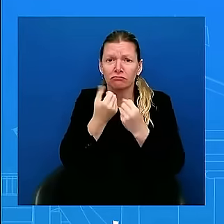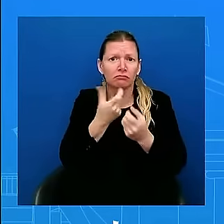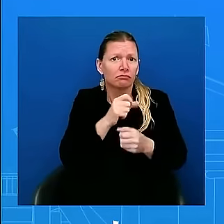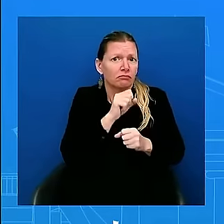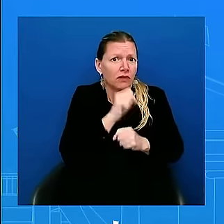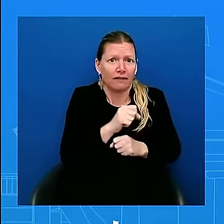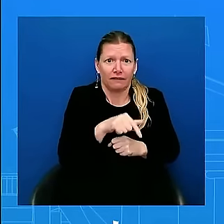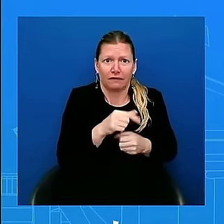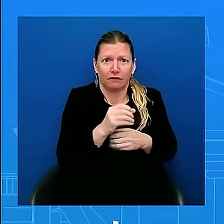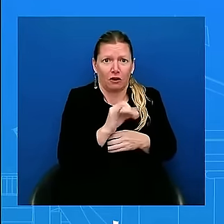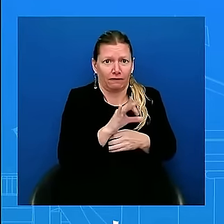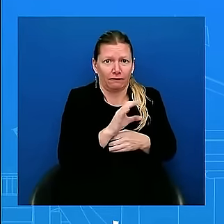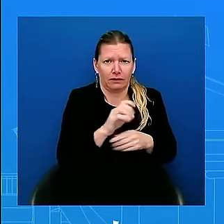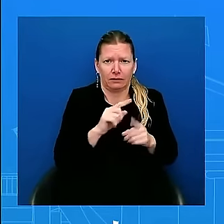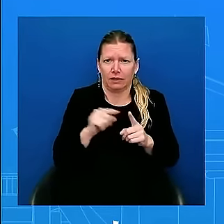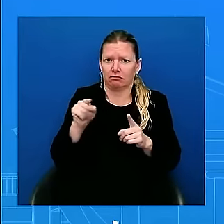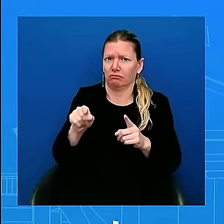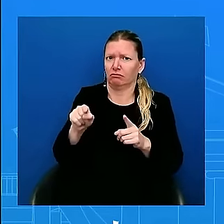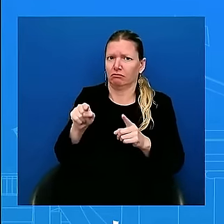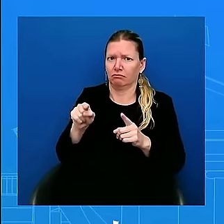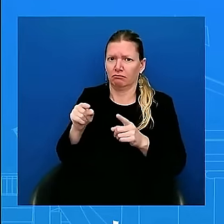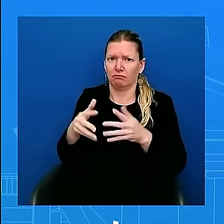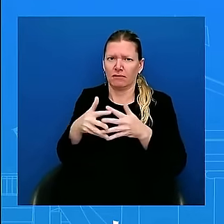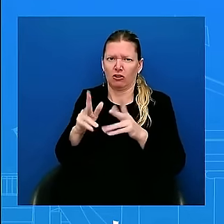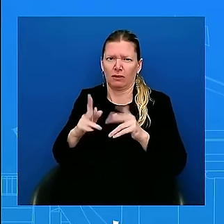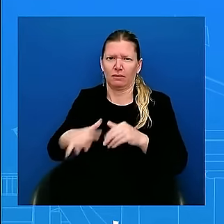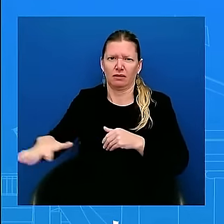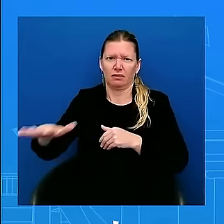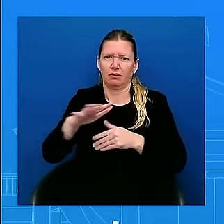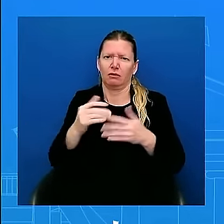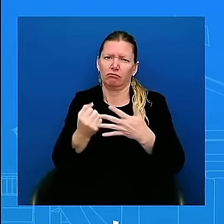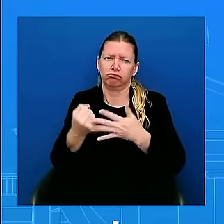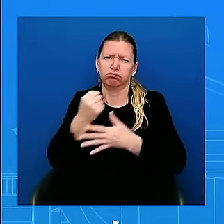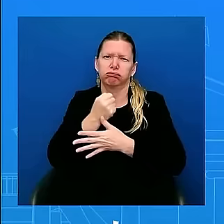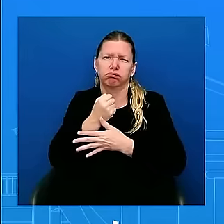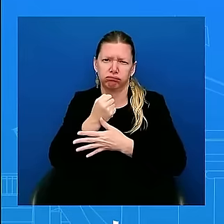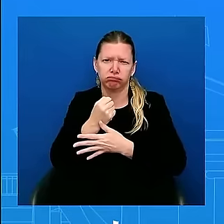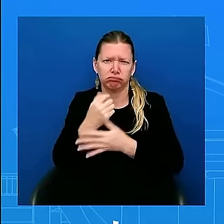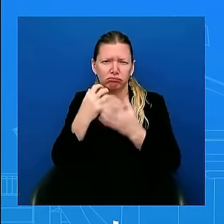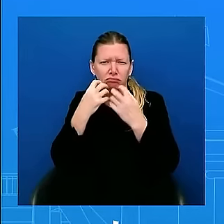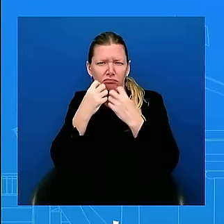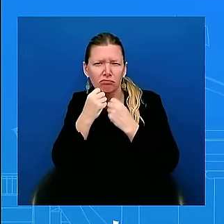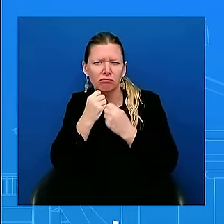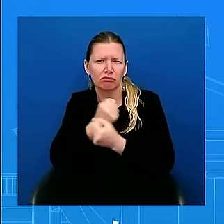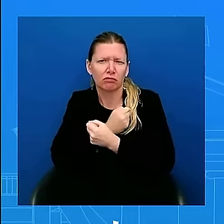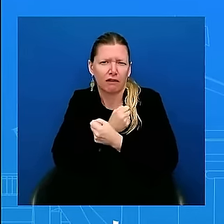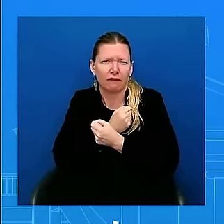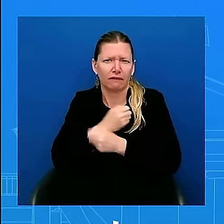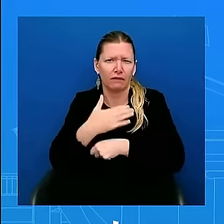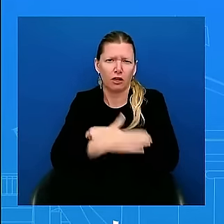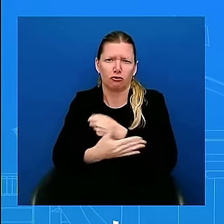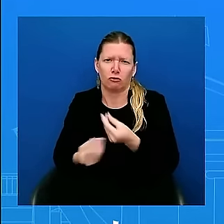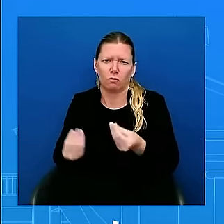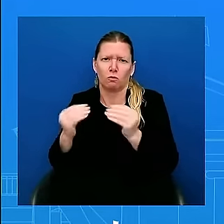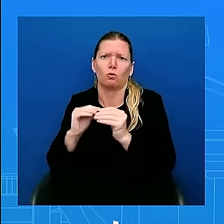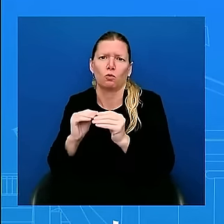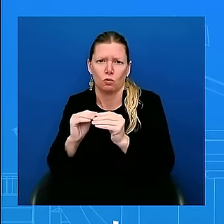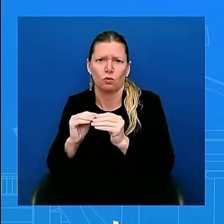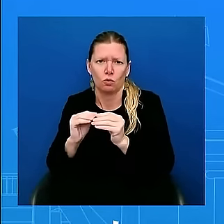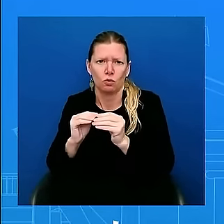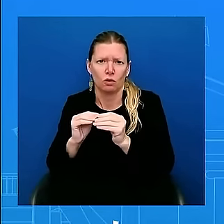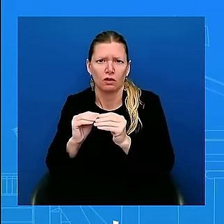I draw strength and I enjoy in working for the American people, but this sacred task of perfecting our union is not about me.